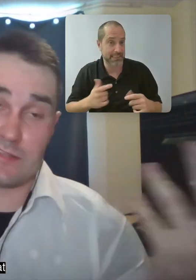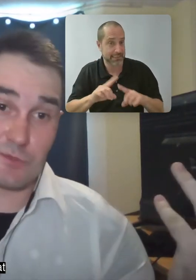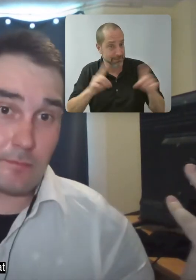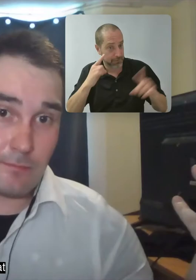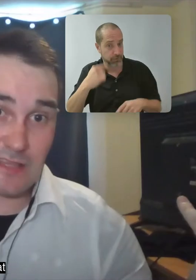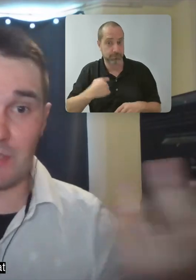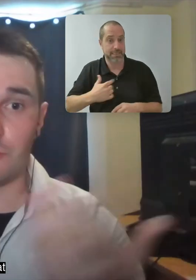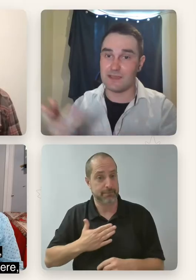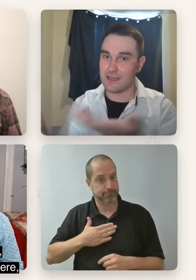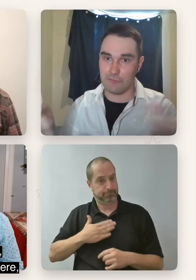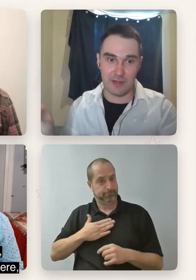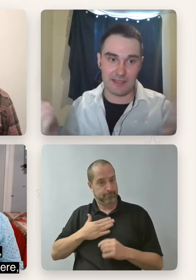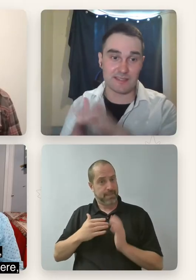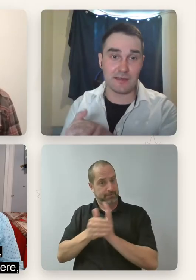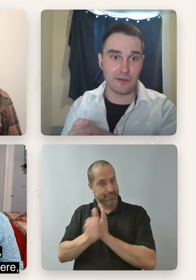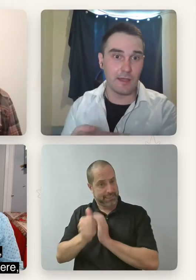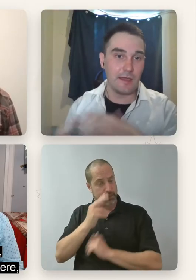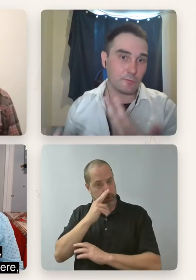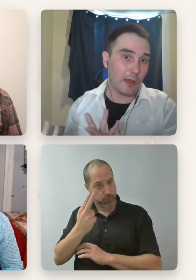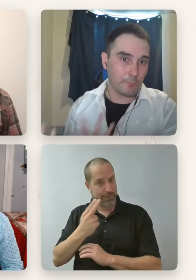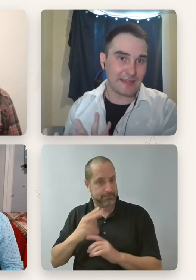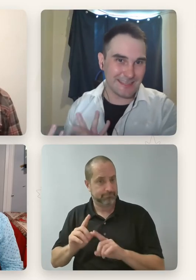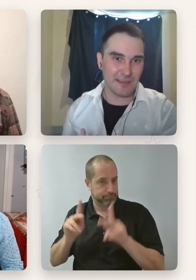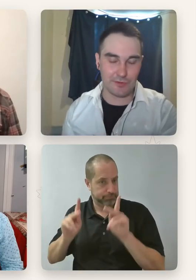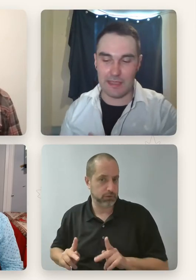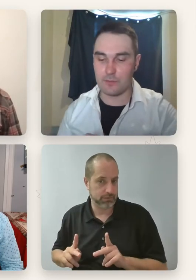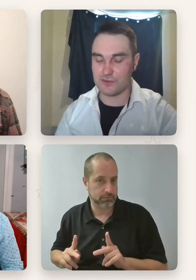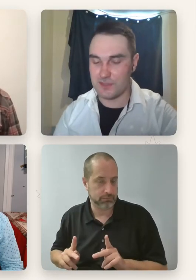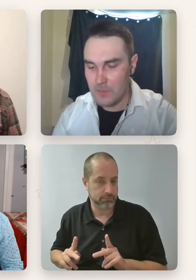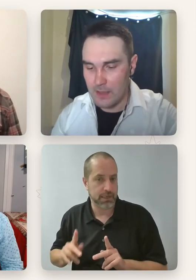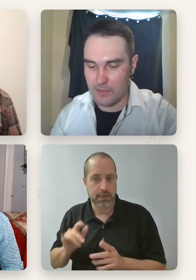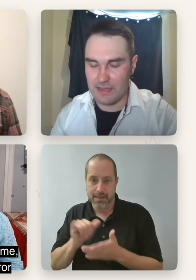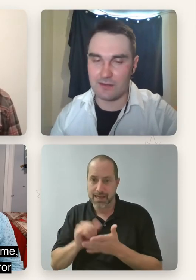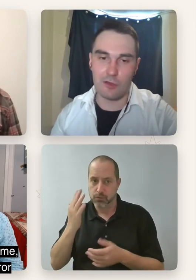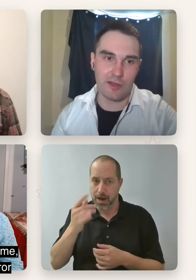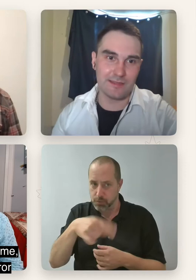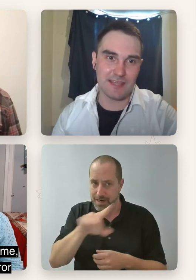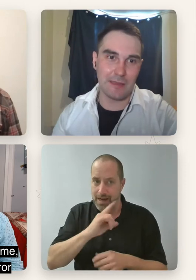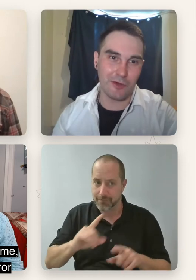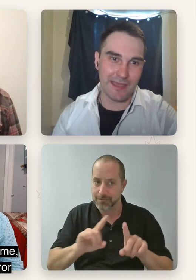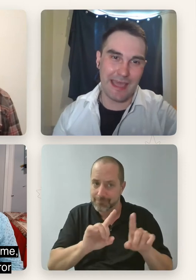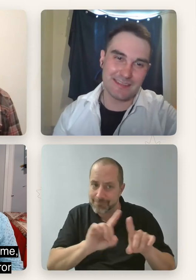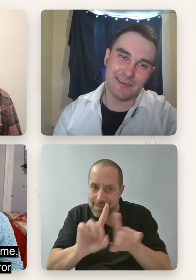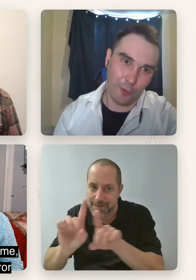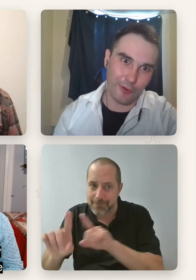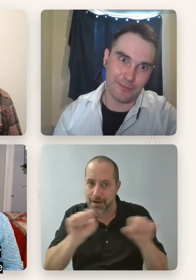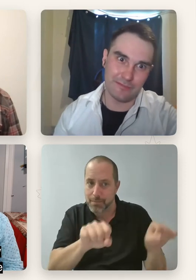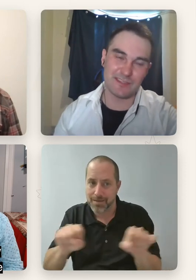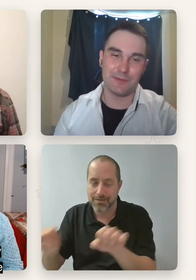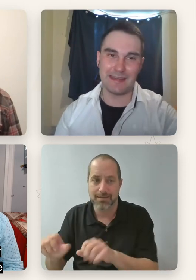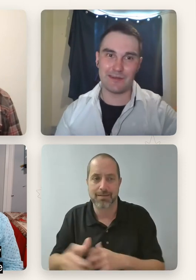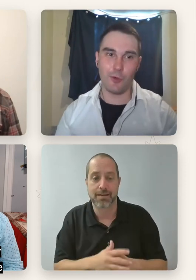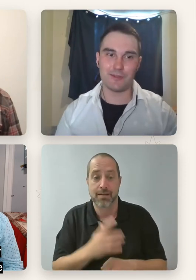because that's what makes me unique and everybody else here, what makes us differently abled. But then a lot of the time I'll get casted in horror